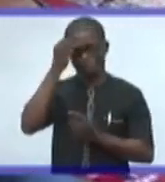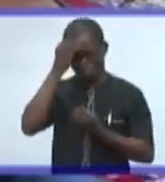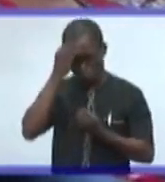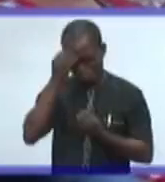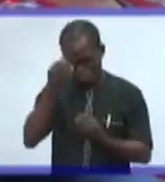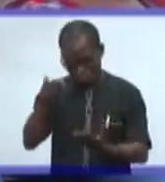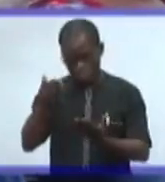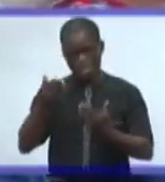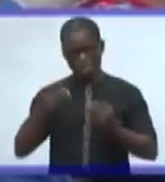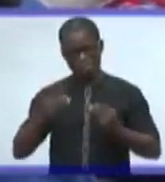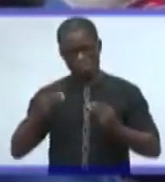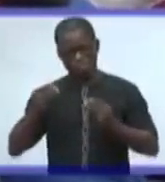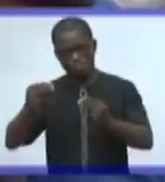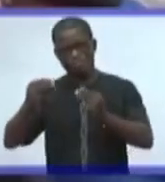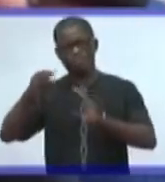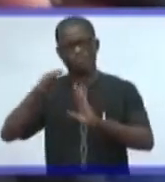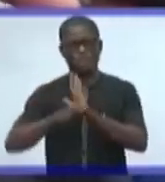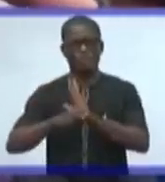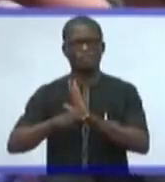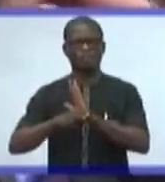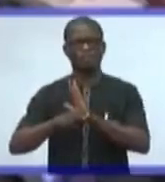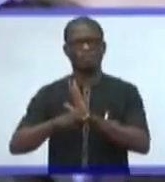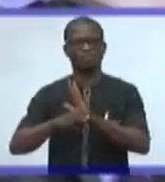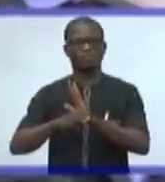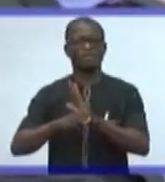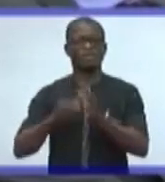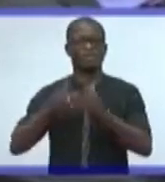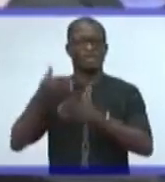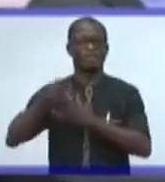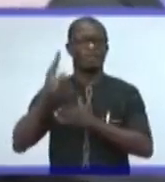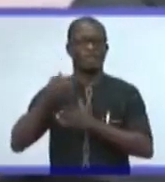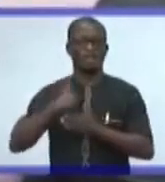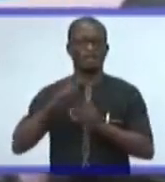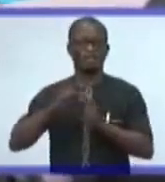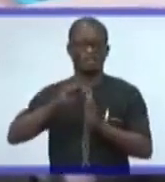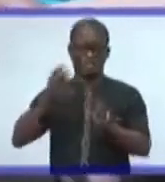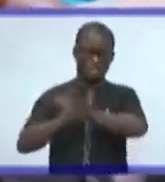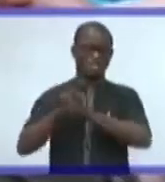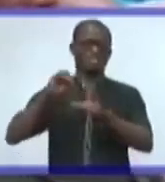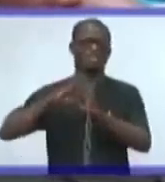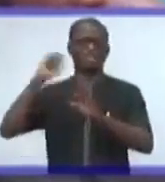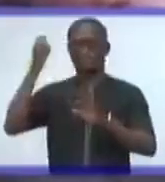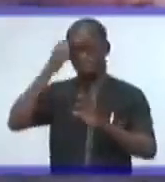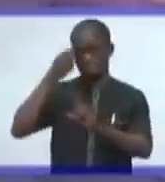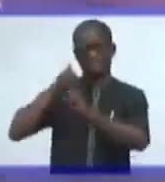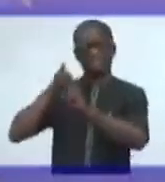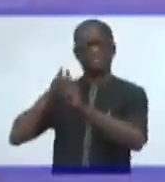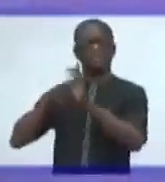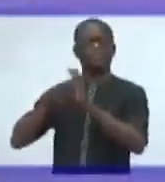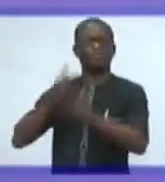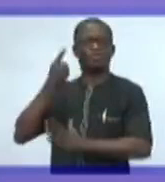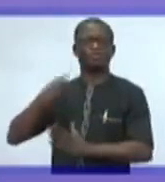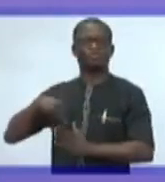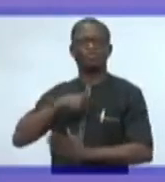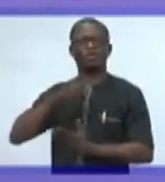Then there is going to be a revolution in governance itself once we